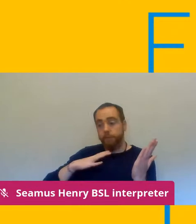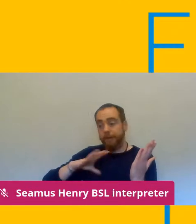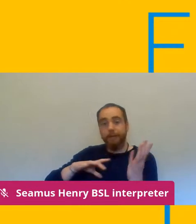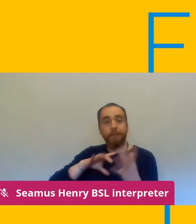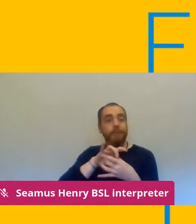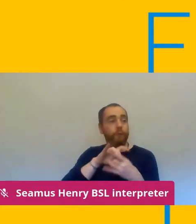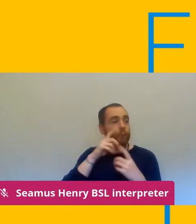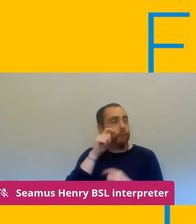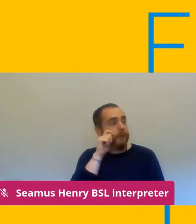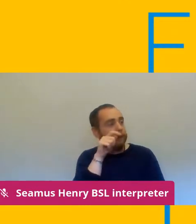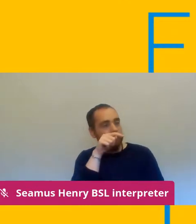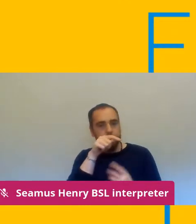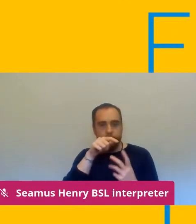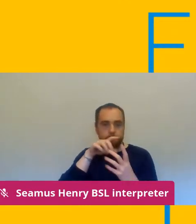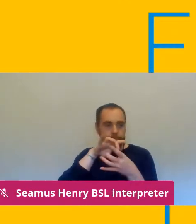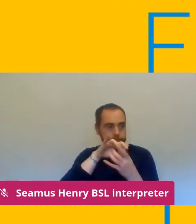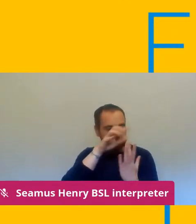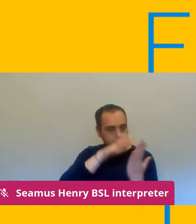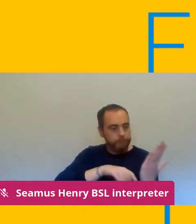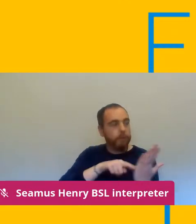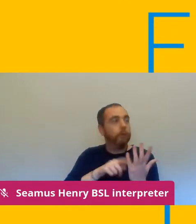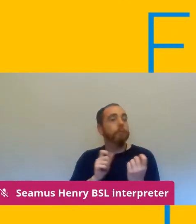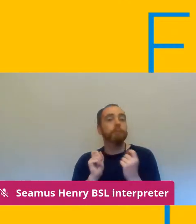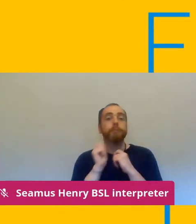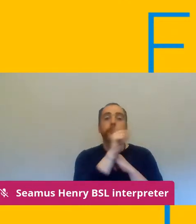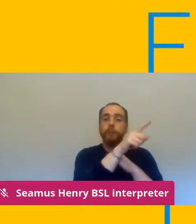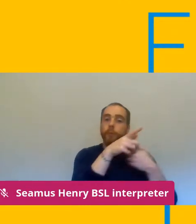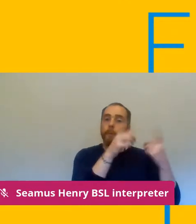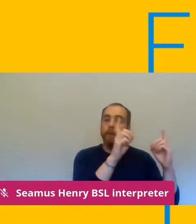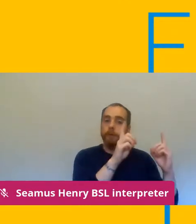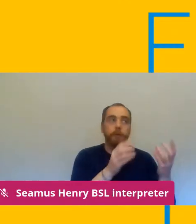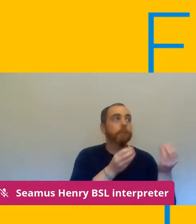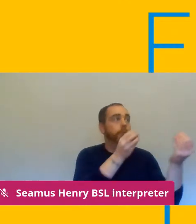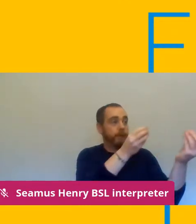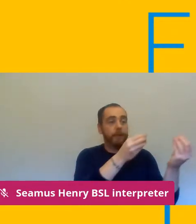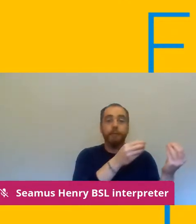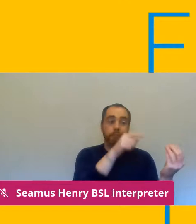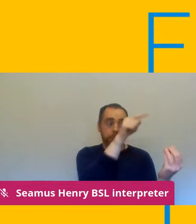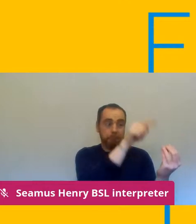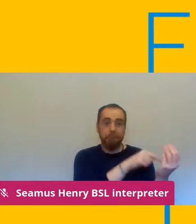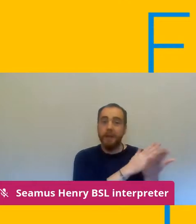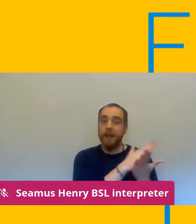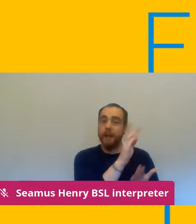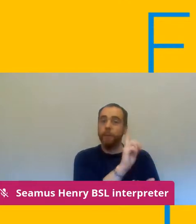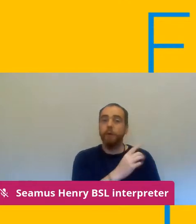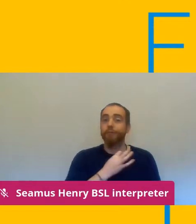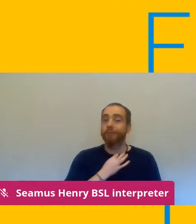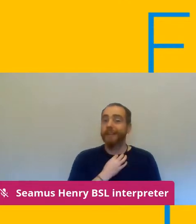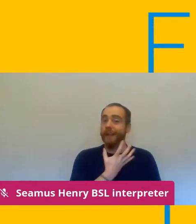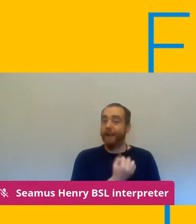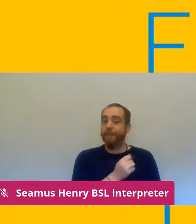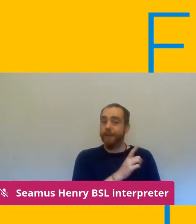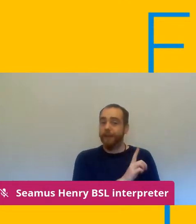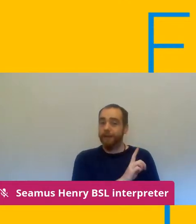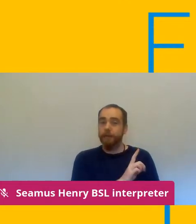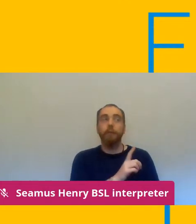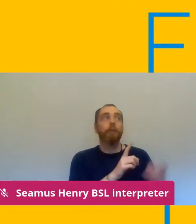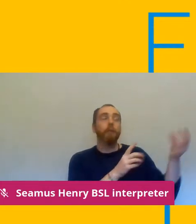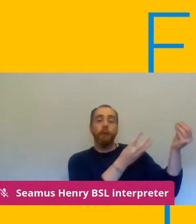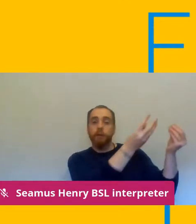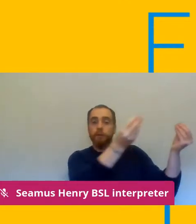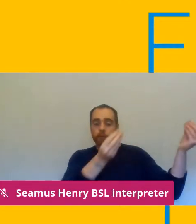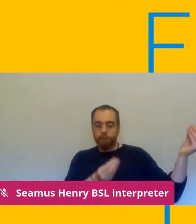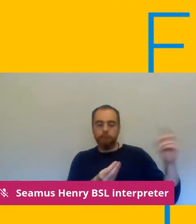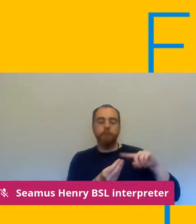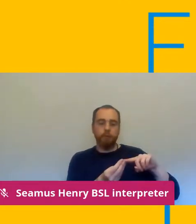sent to the employer to prove any um risks that you feel are present in the workplace you should formally reject the suitable insufficient the